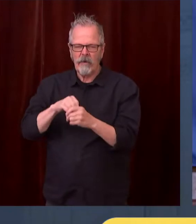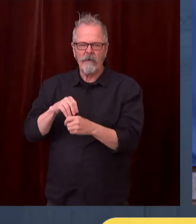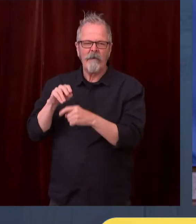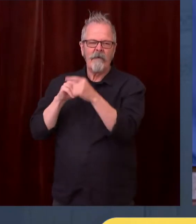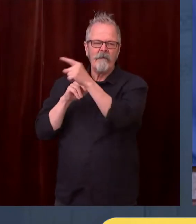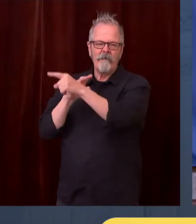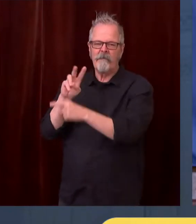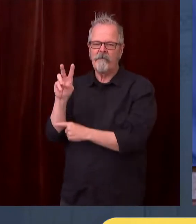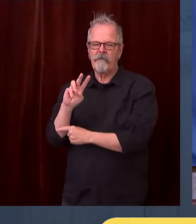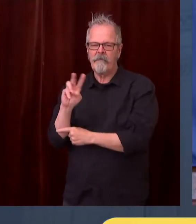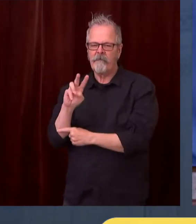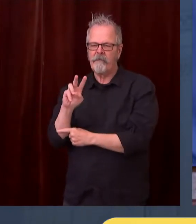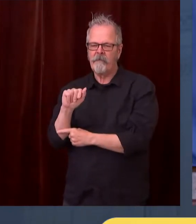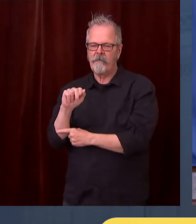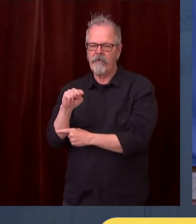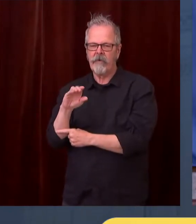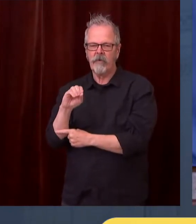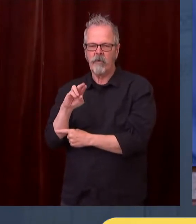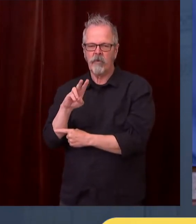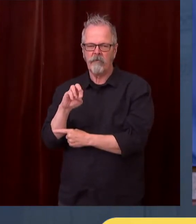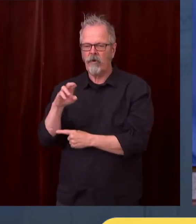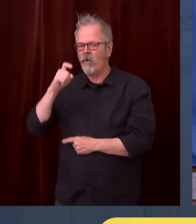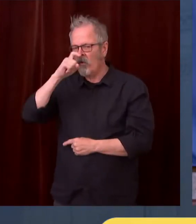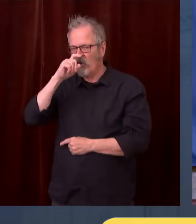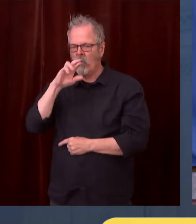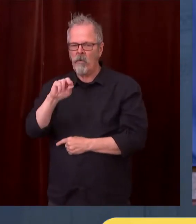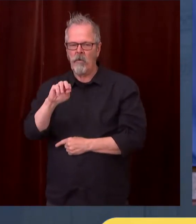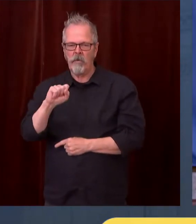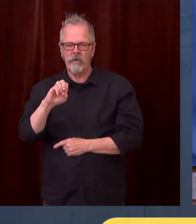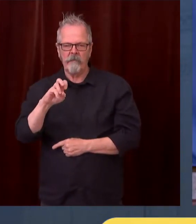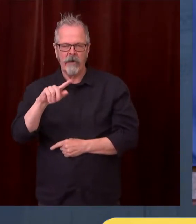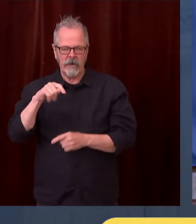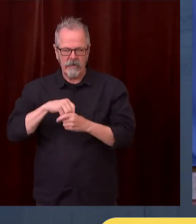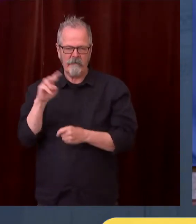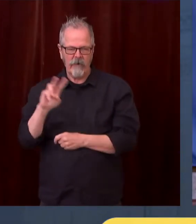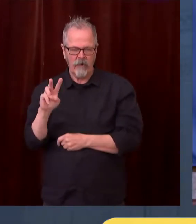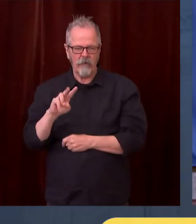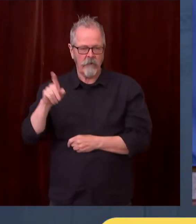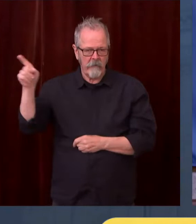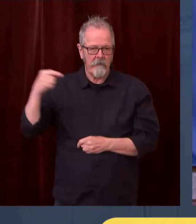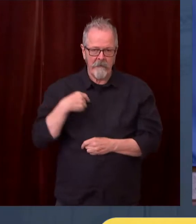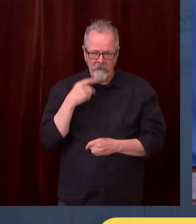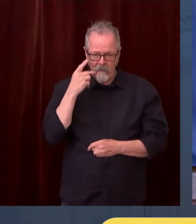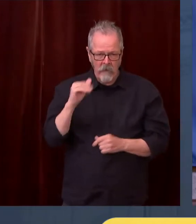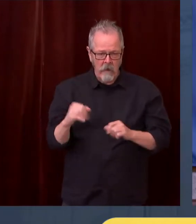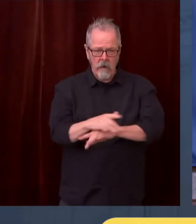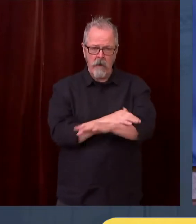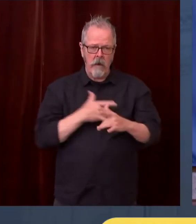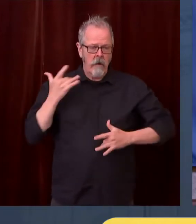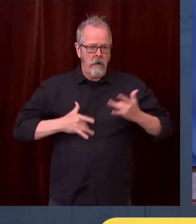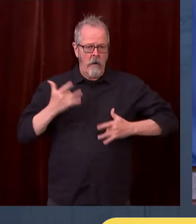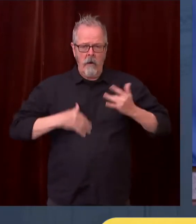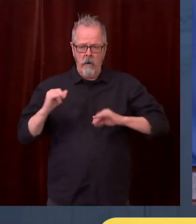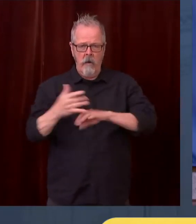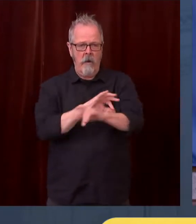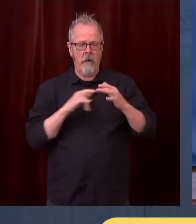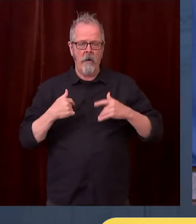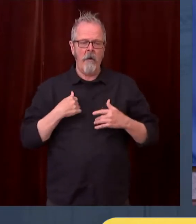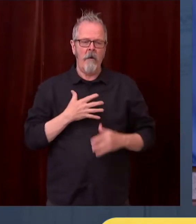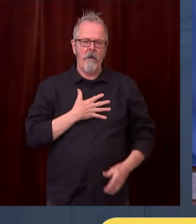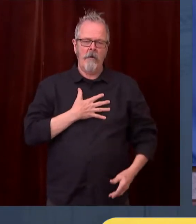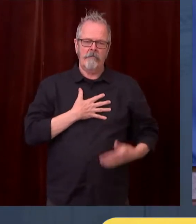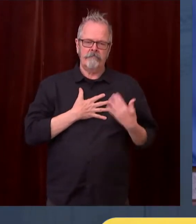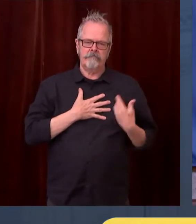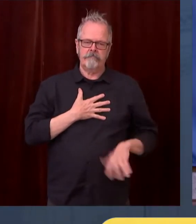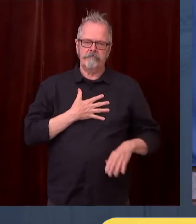across the state. And I think we ought to be joyous about the progress that we have made to now have this success to come into compliance with our